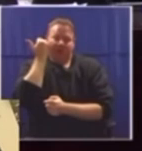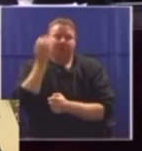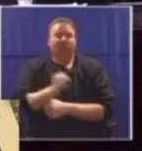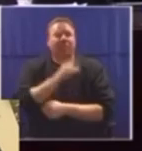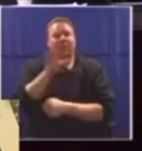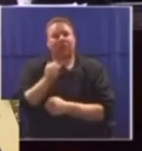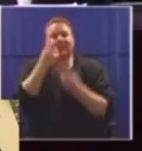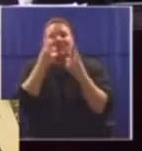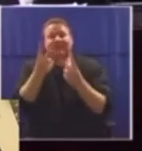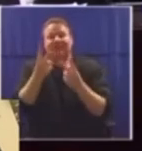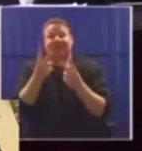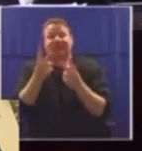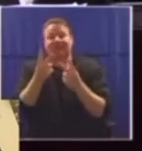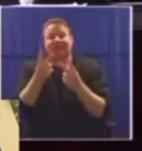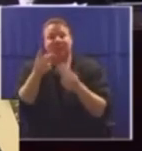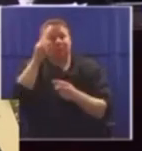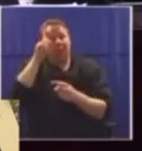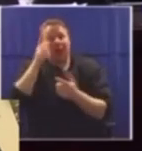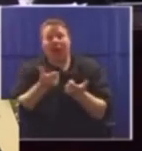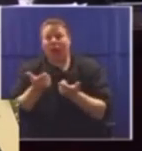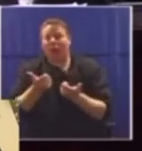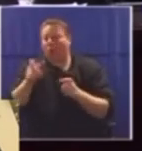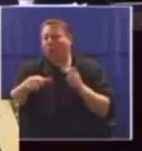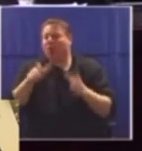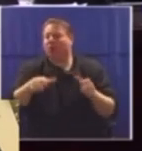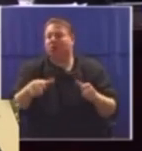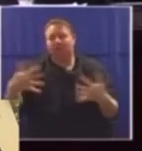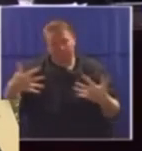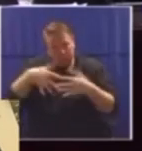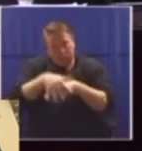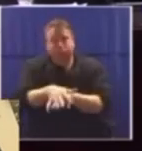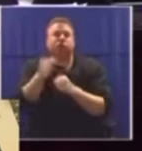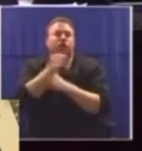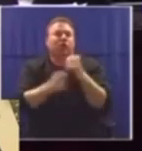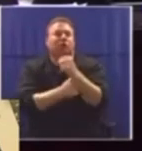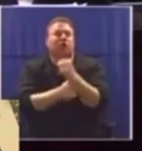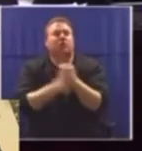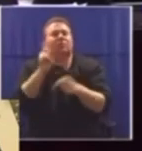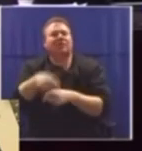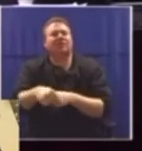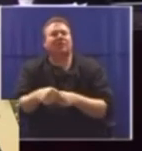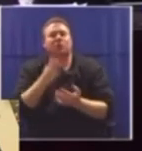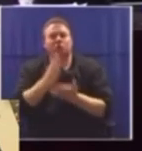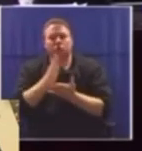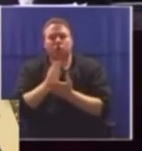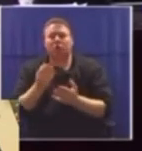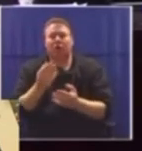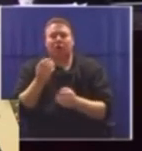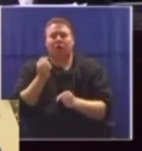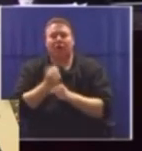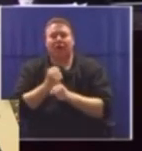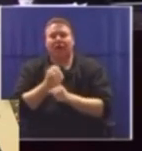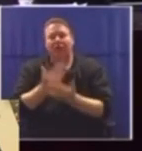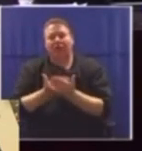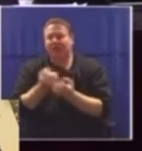see how we view Black lawyers and how we assimilate them into our structures and make sure that we give them capacity enough